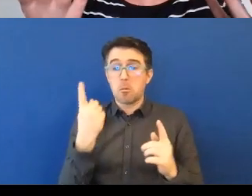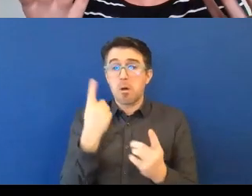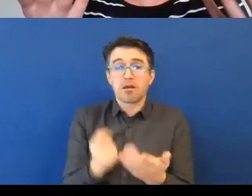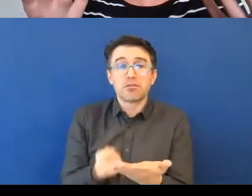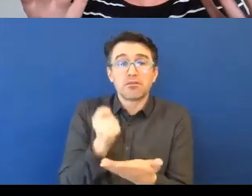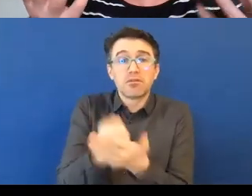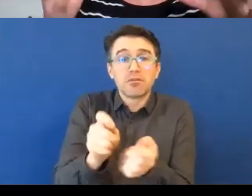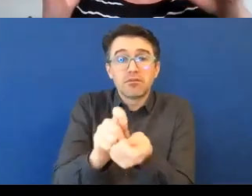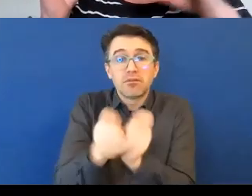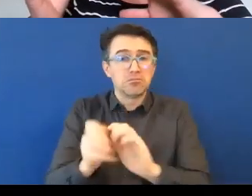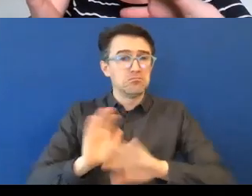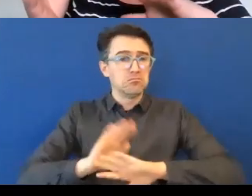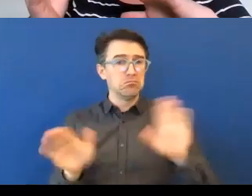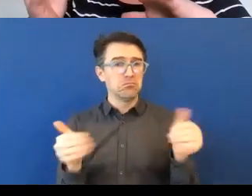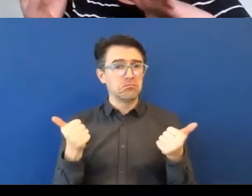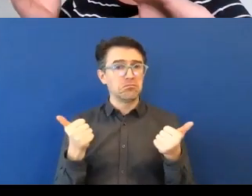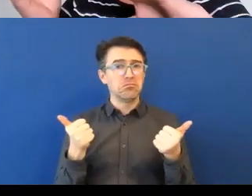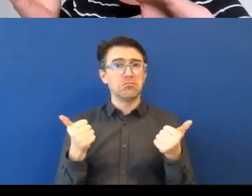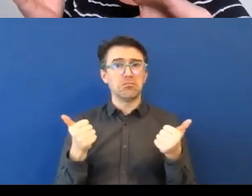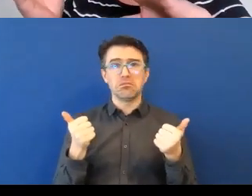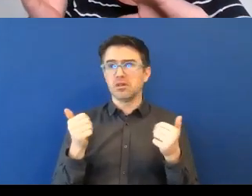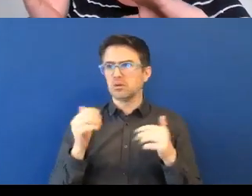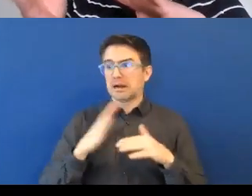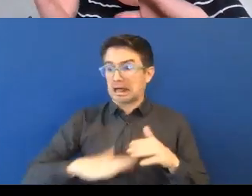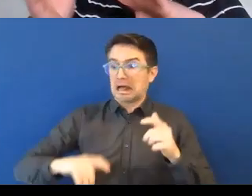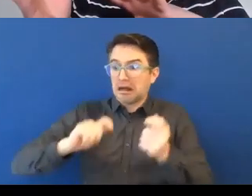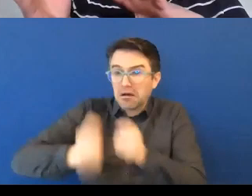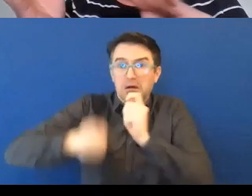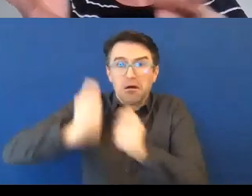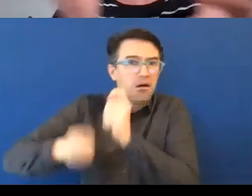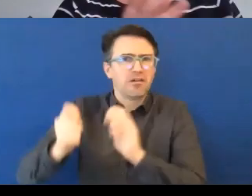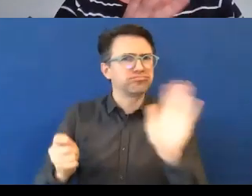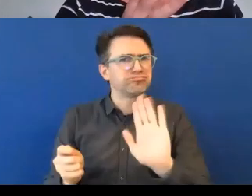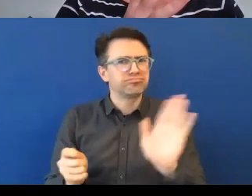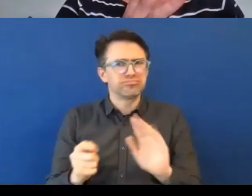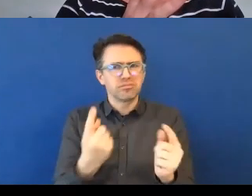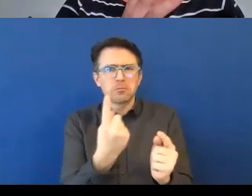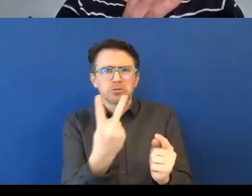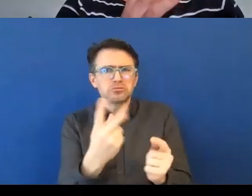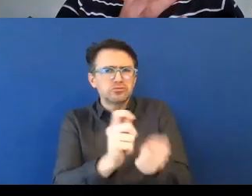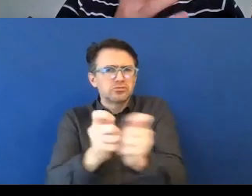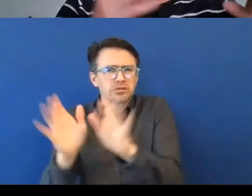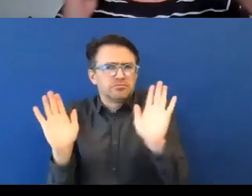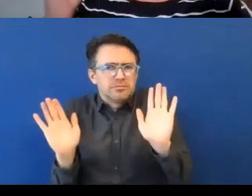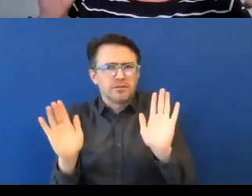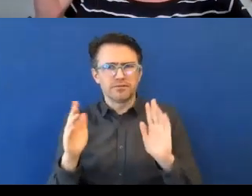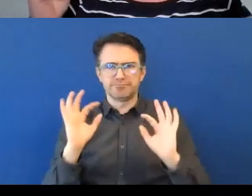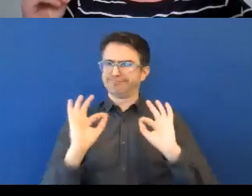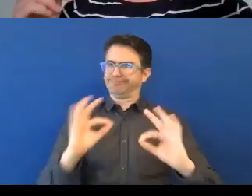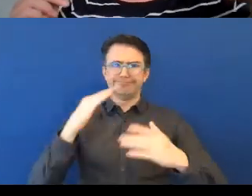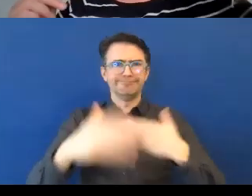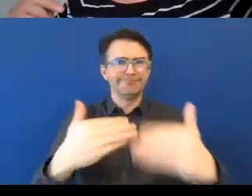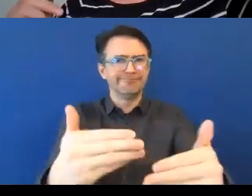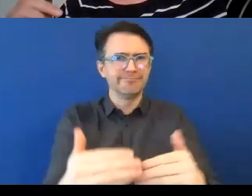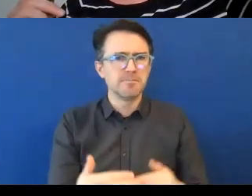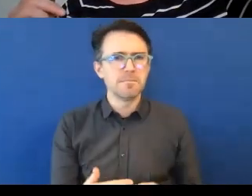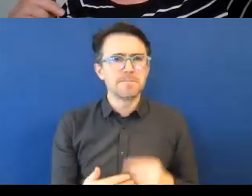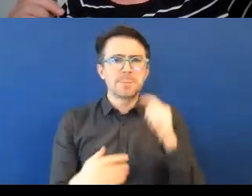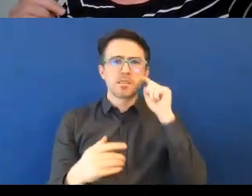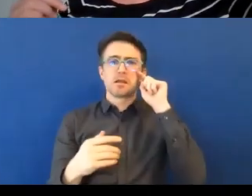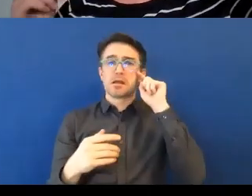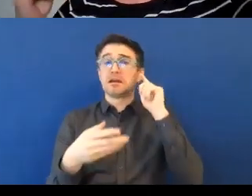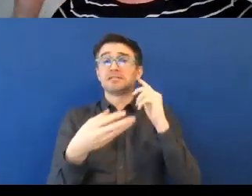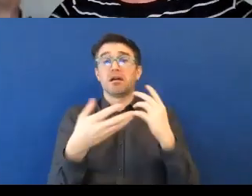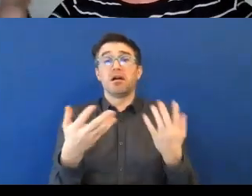a very nice way of doing it. That sorts out, you know, a good portion of the people who are going to need adjustments. And then we go to the next